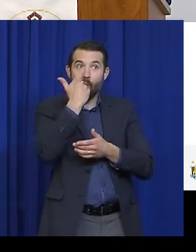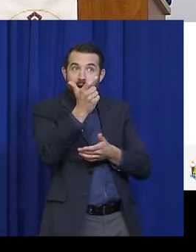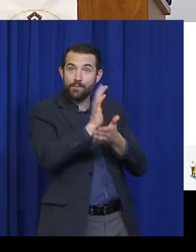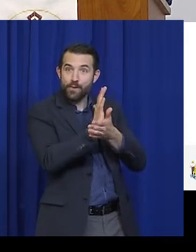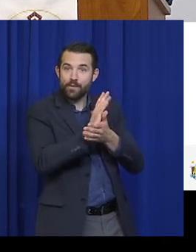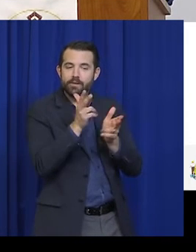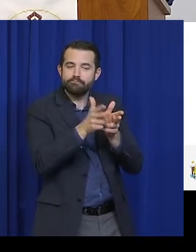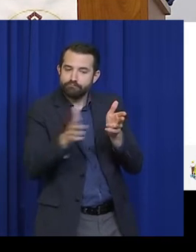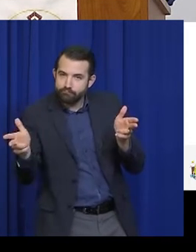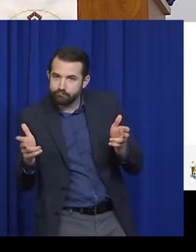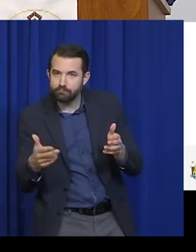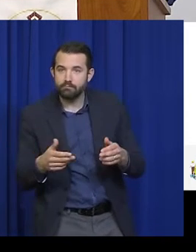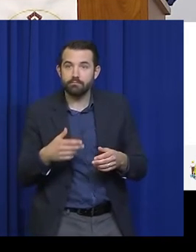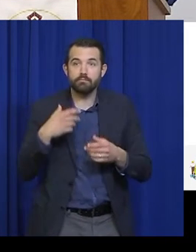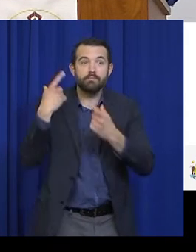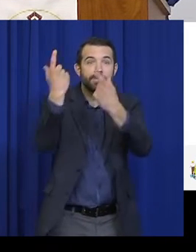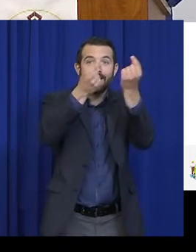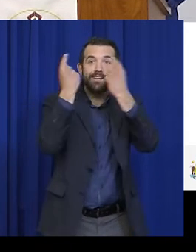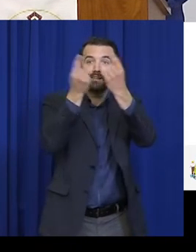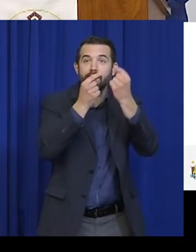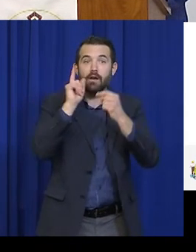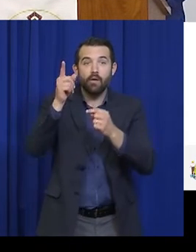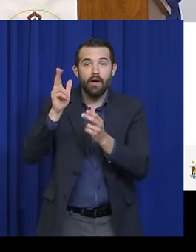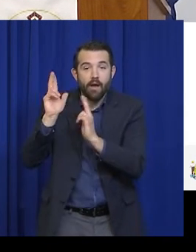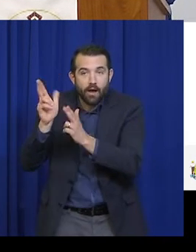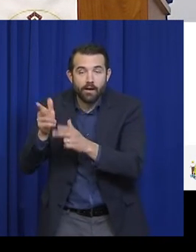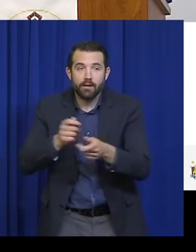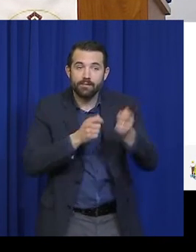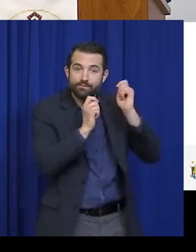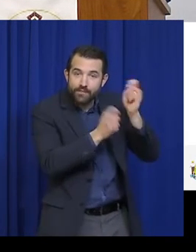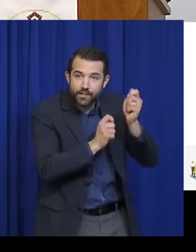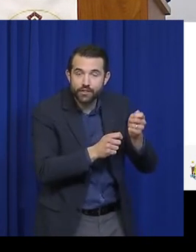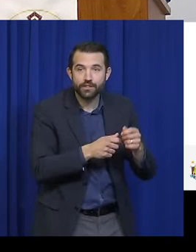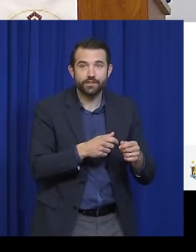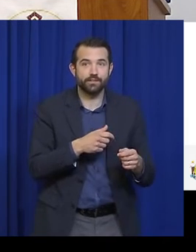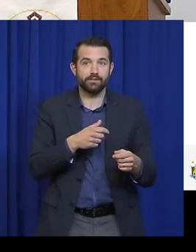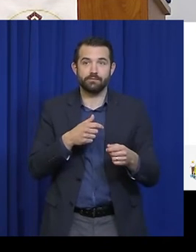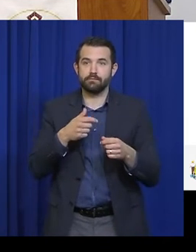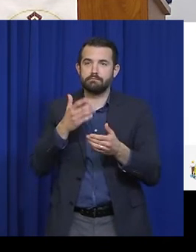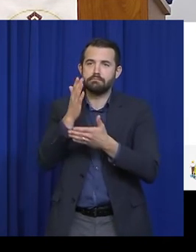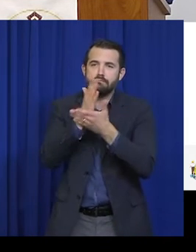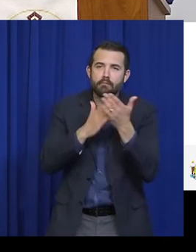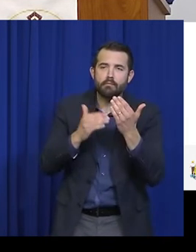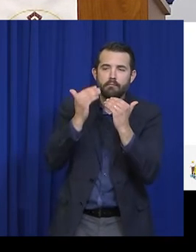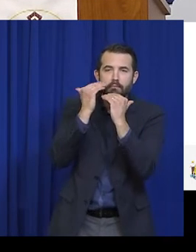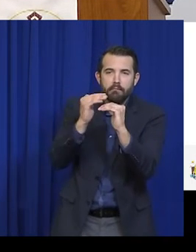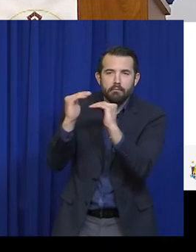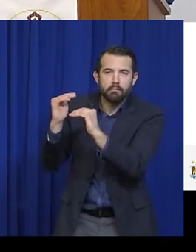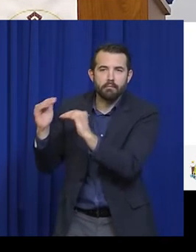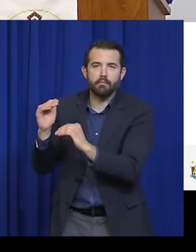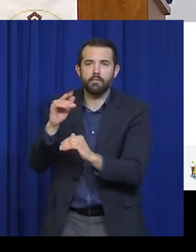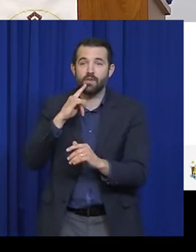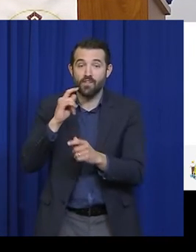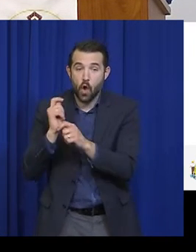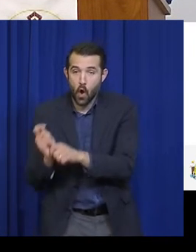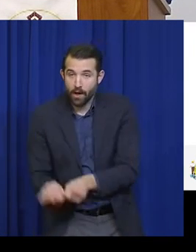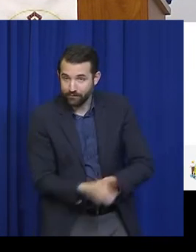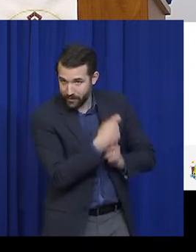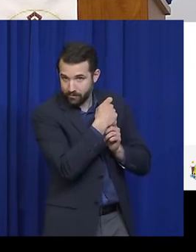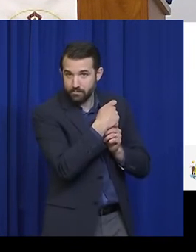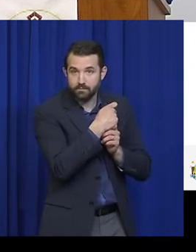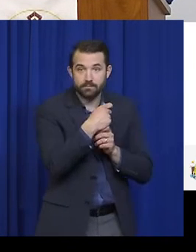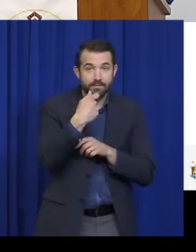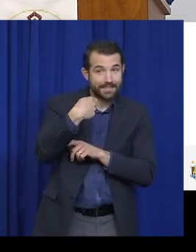activities, hunting and fishing, and the restricted use of golf and disc golf courses. State